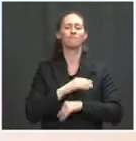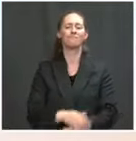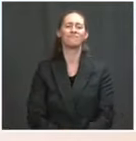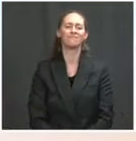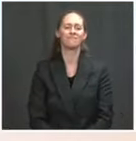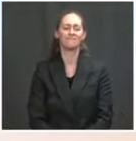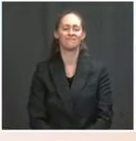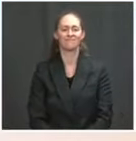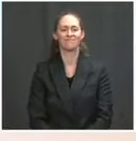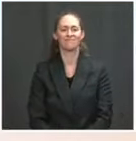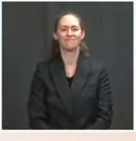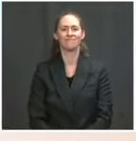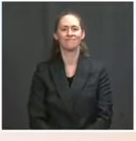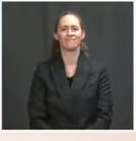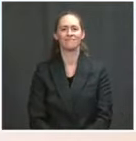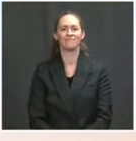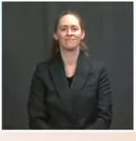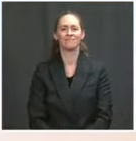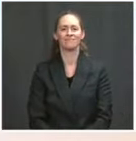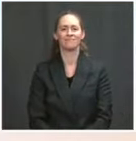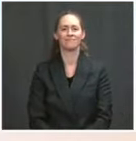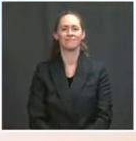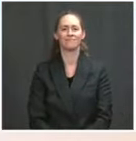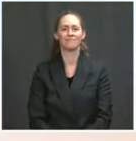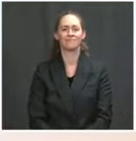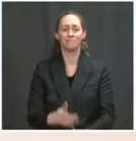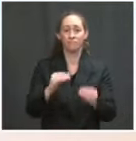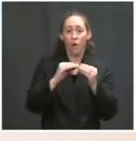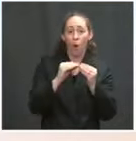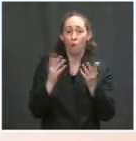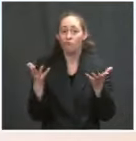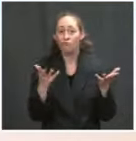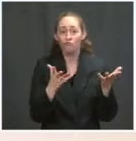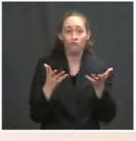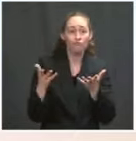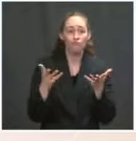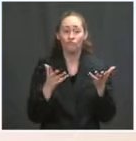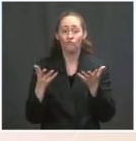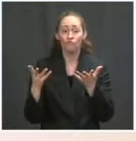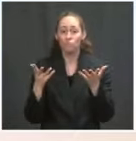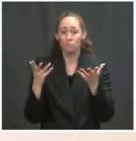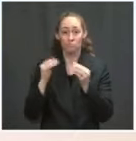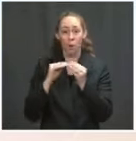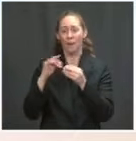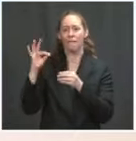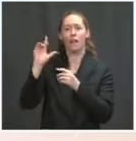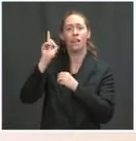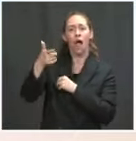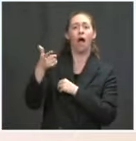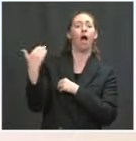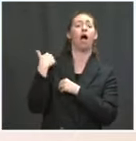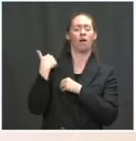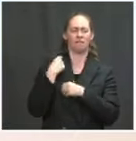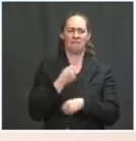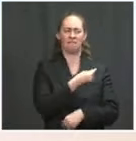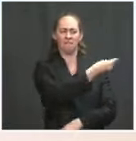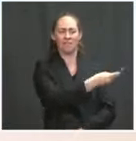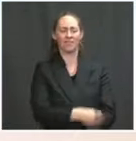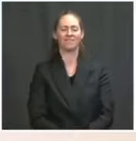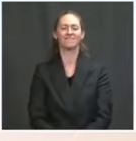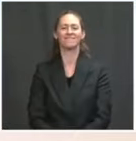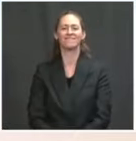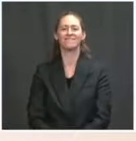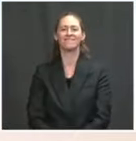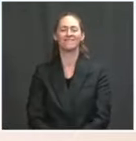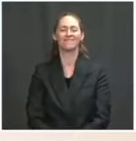if you all have follow-up questions, we are happy to connect you to this team following the briefing. Thank you. And we'd love to have you back. Thank you